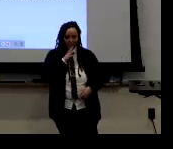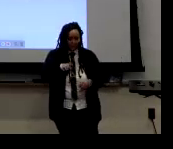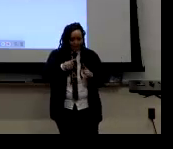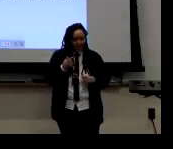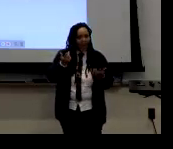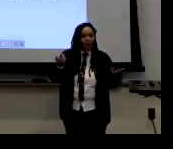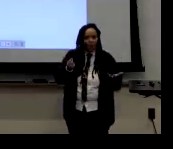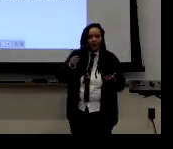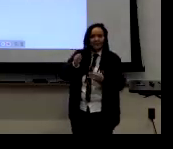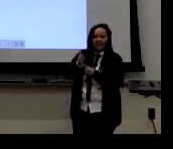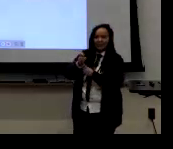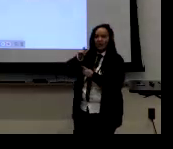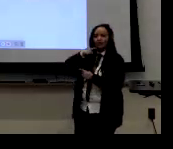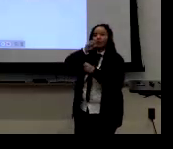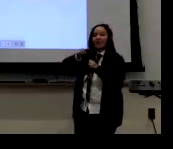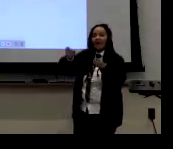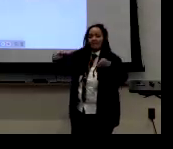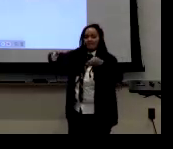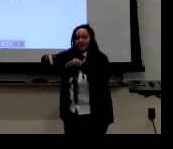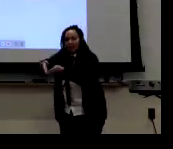was focusing on gender and Halberstam said.